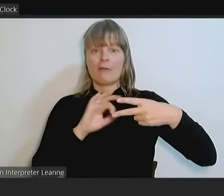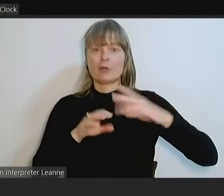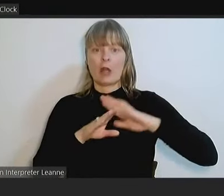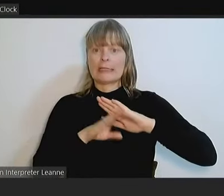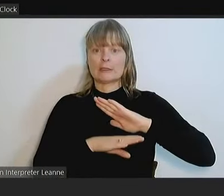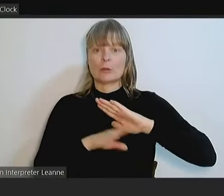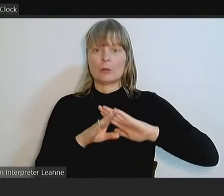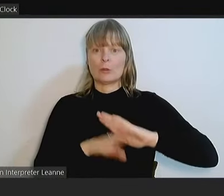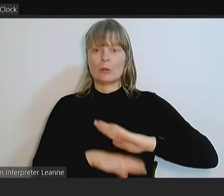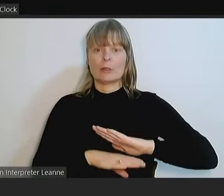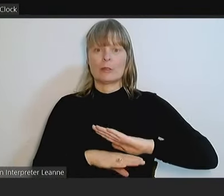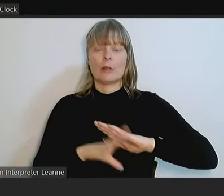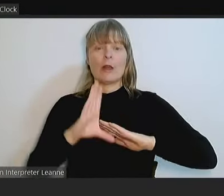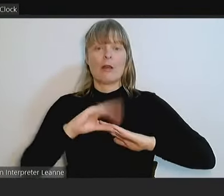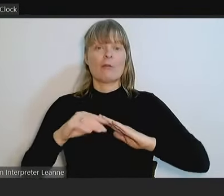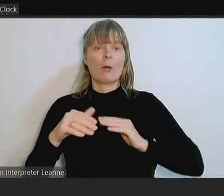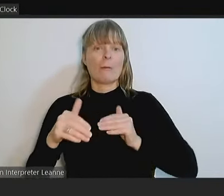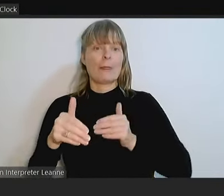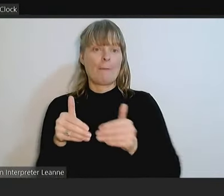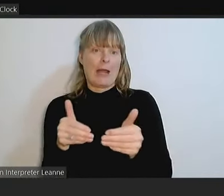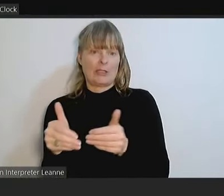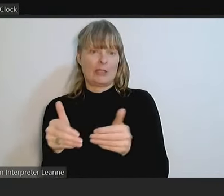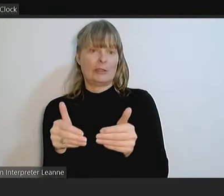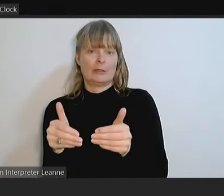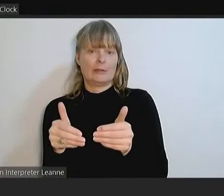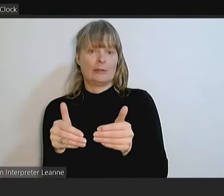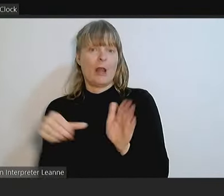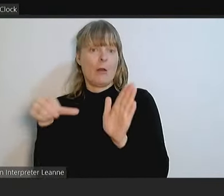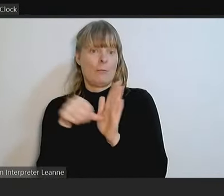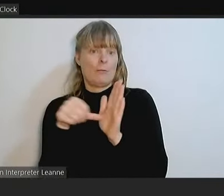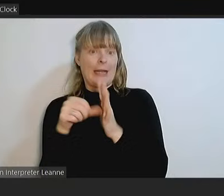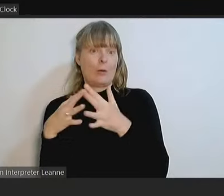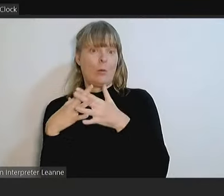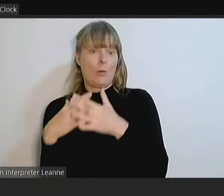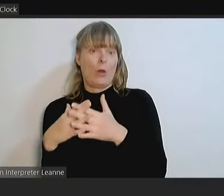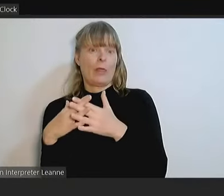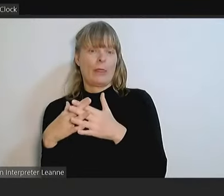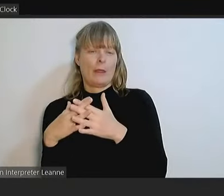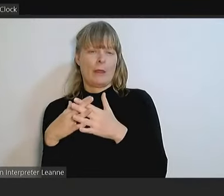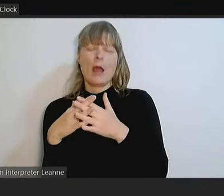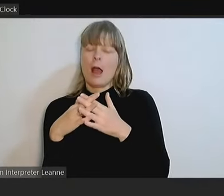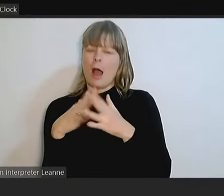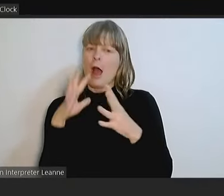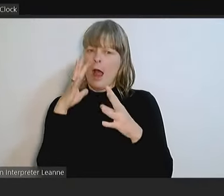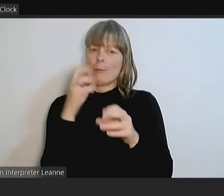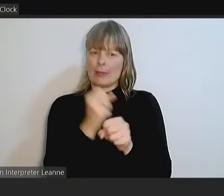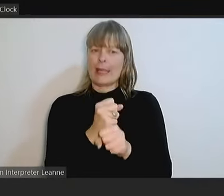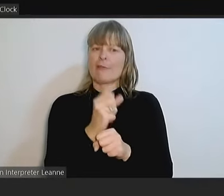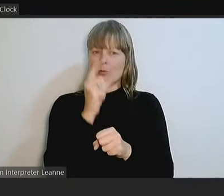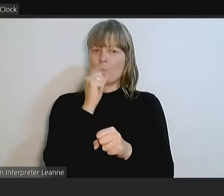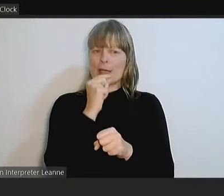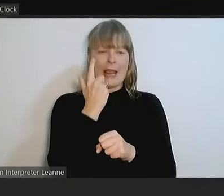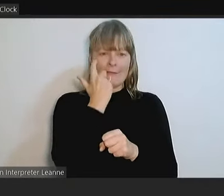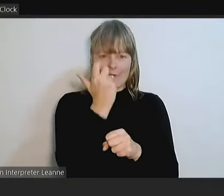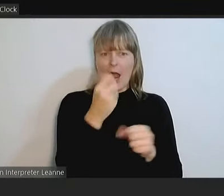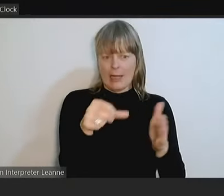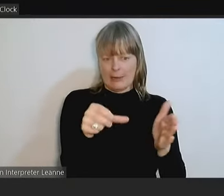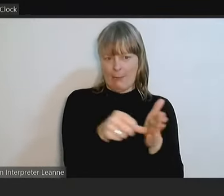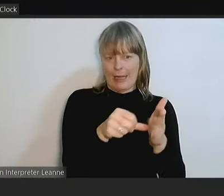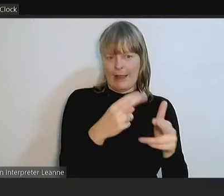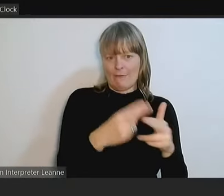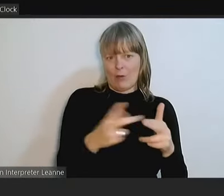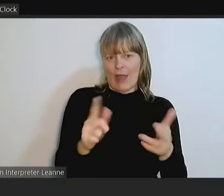out of the budget in terms of monetary value because I believe we can find some of those budget items later on during the year.